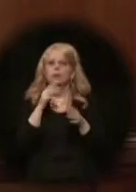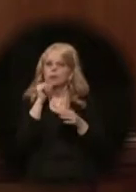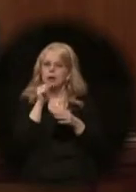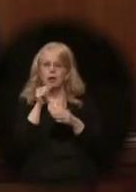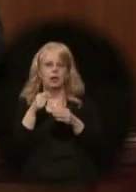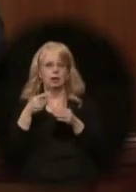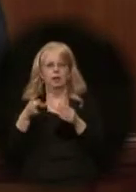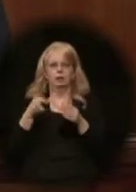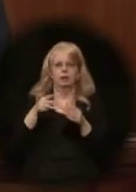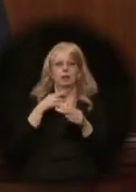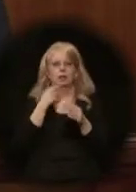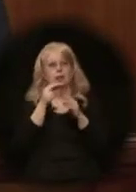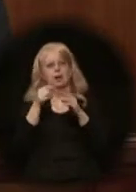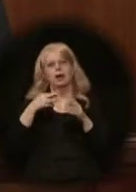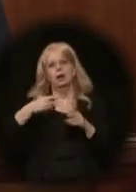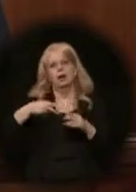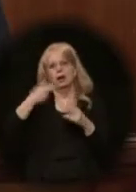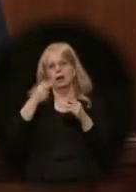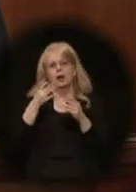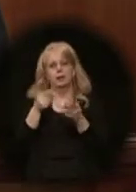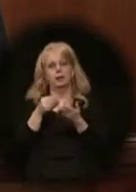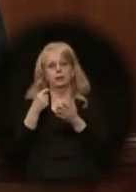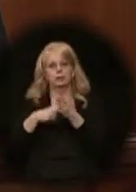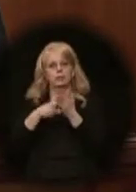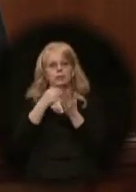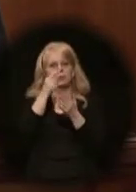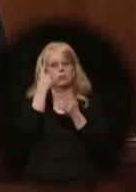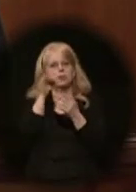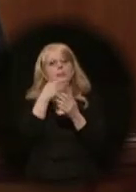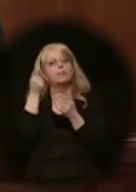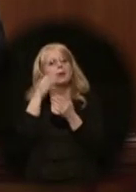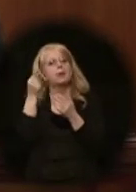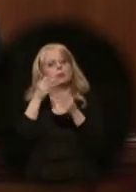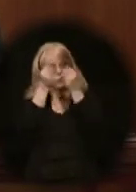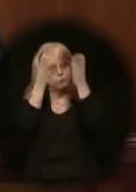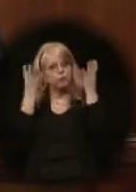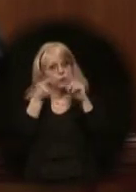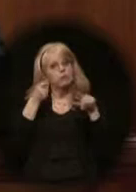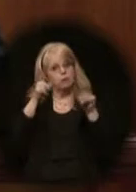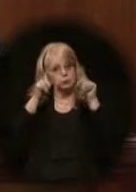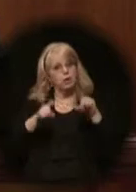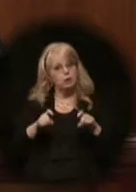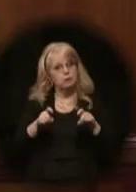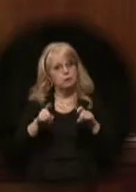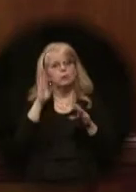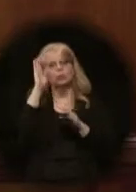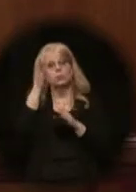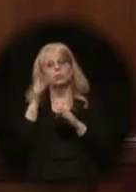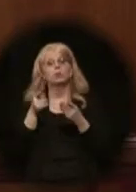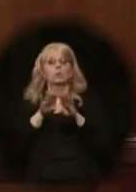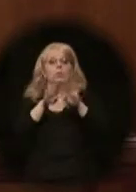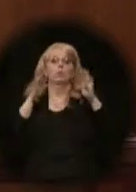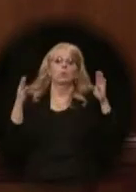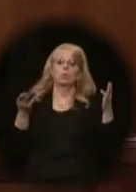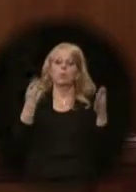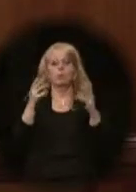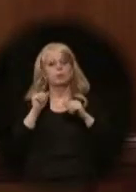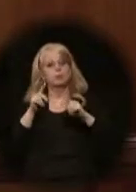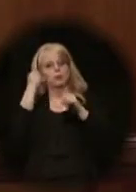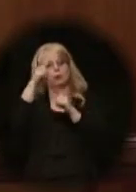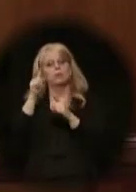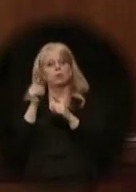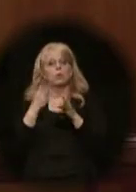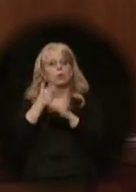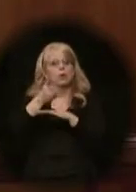test of limited value, we'll have better information from these tests and they will open the door to a young person's post-secondary